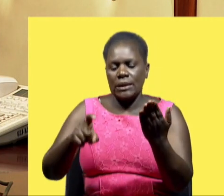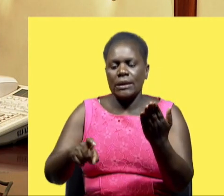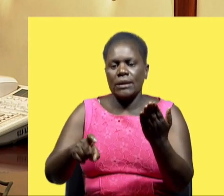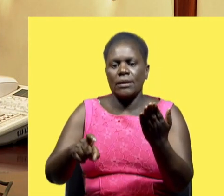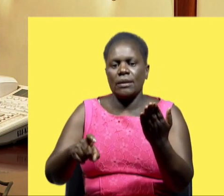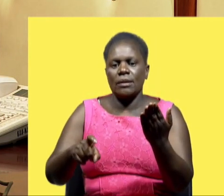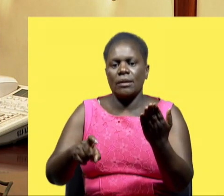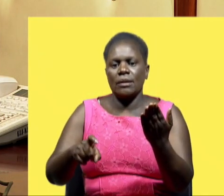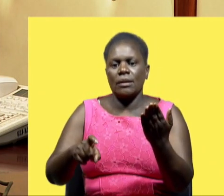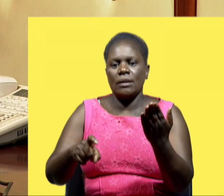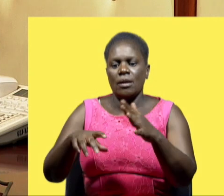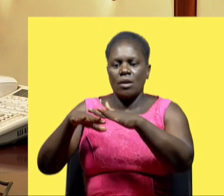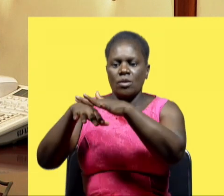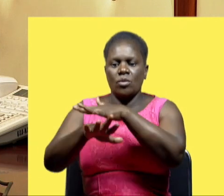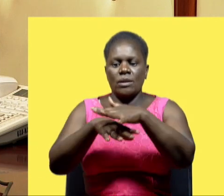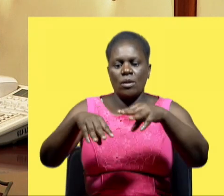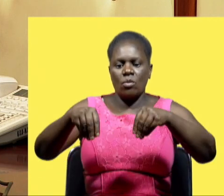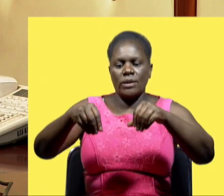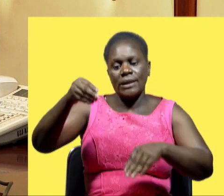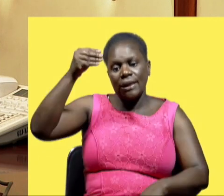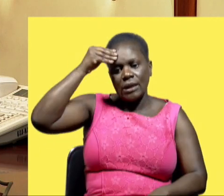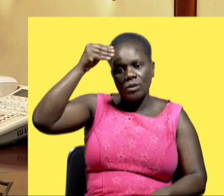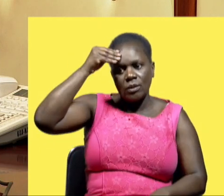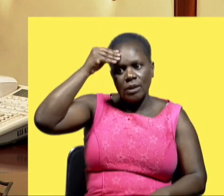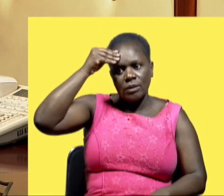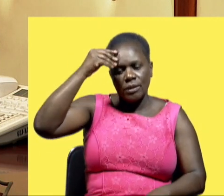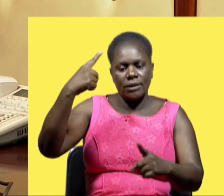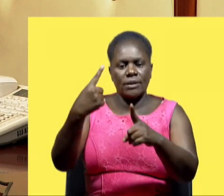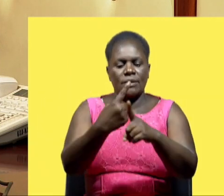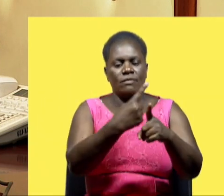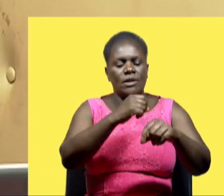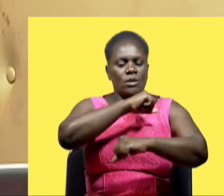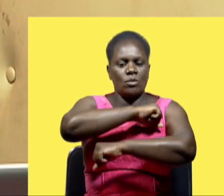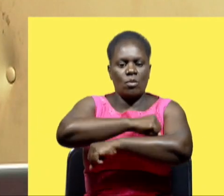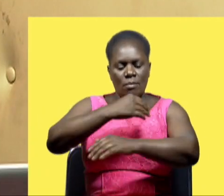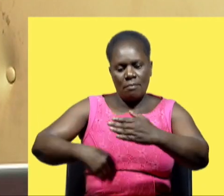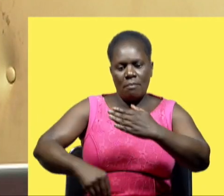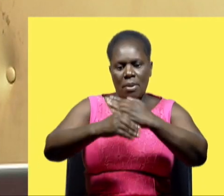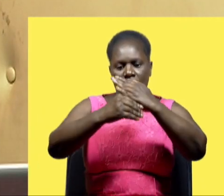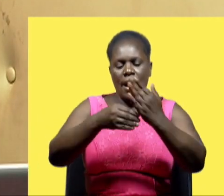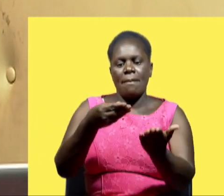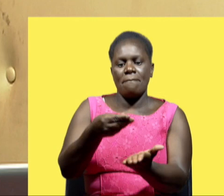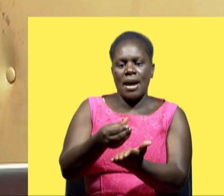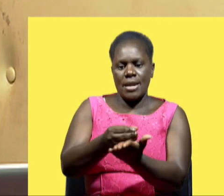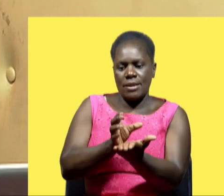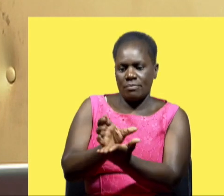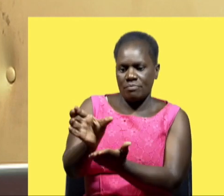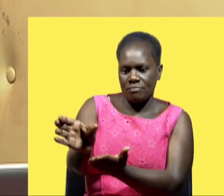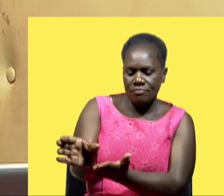need to access quality education in the different schools additional funding